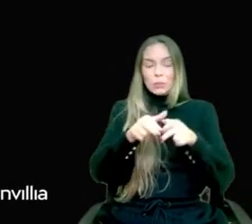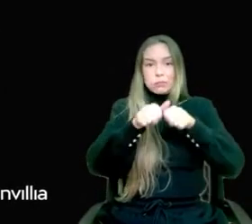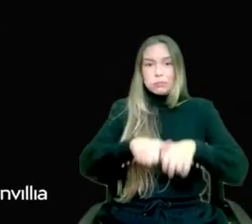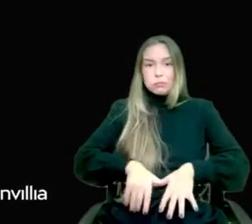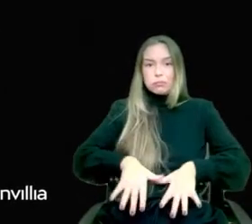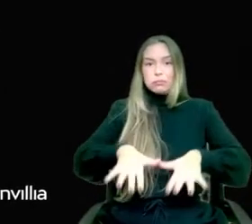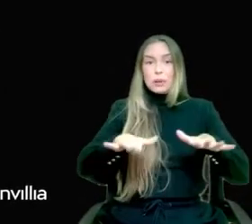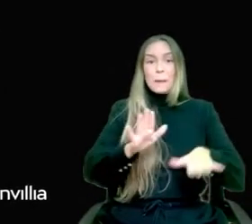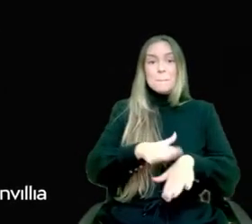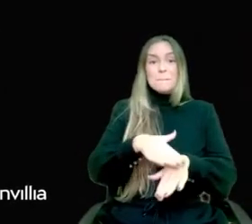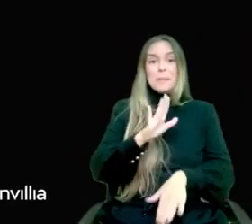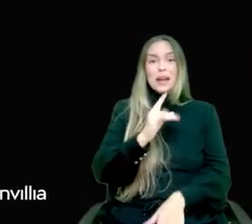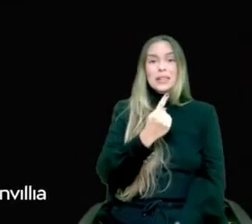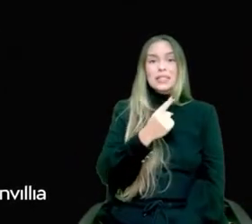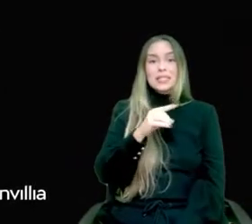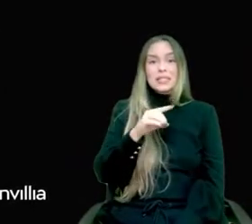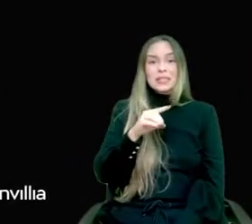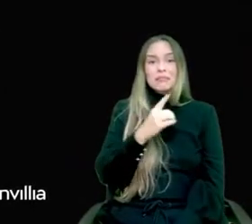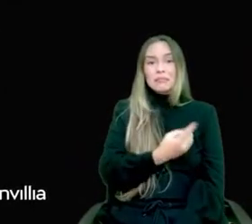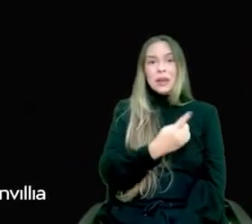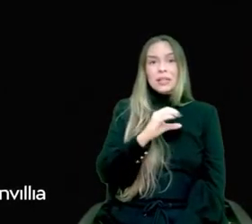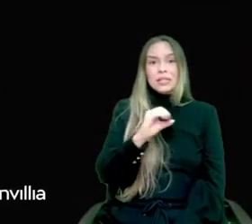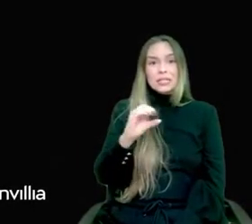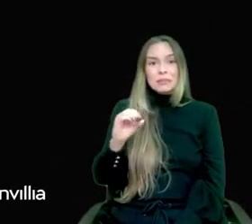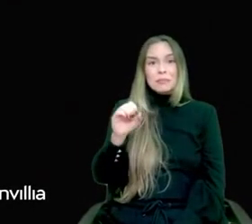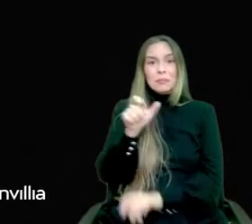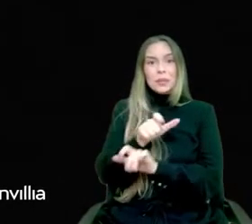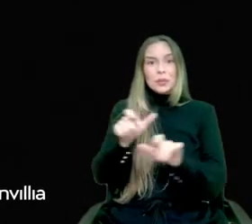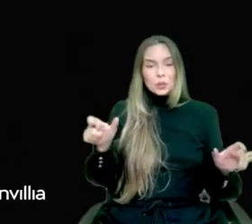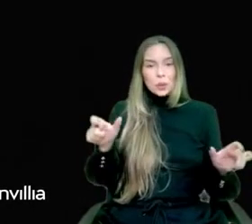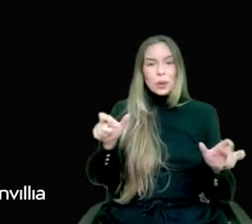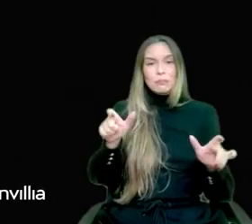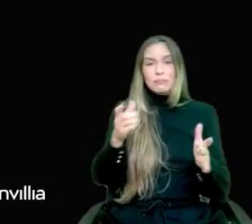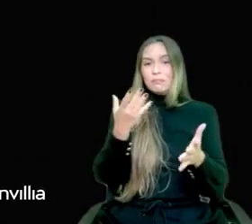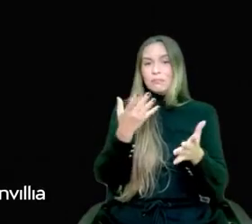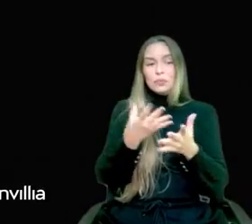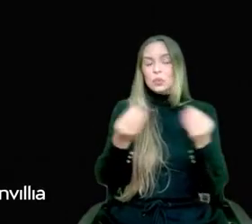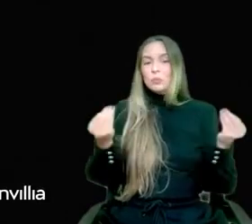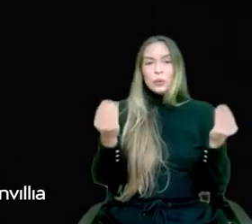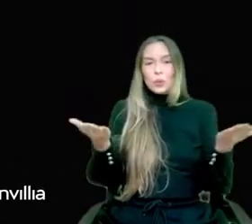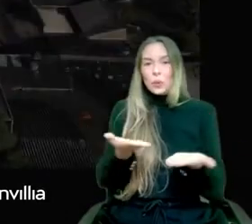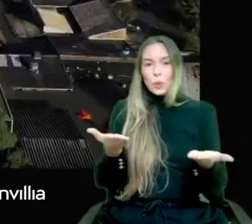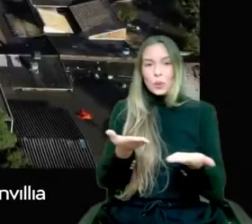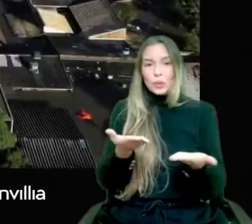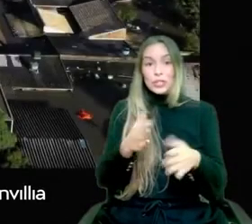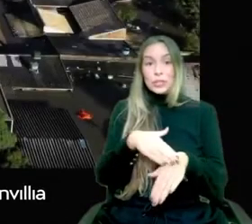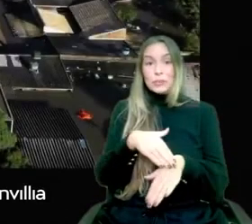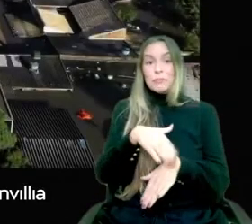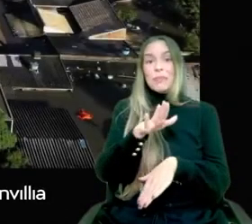as of today. More than 500,000 people